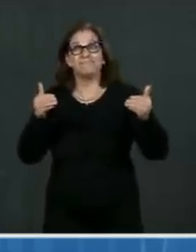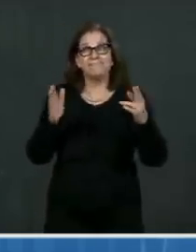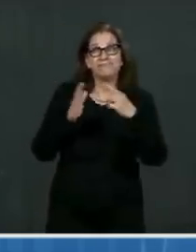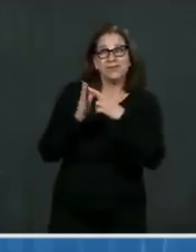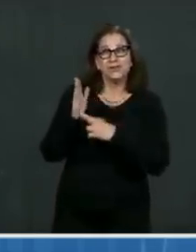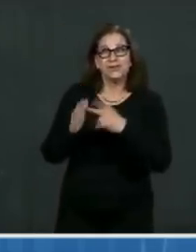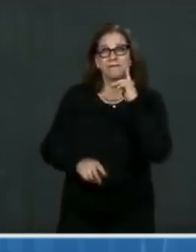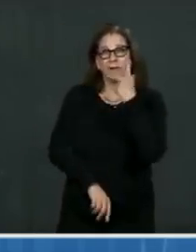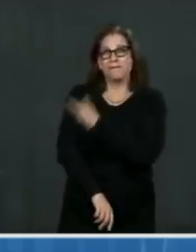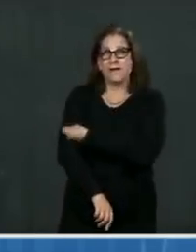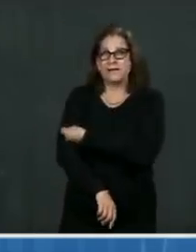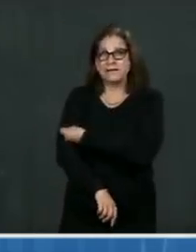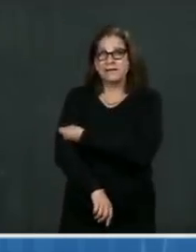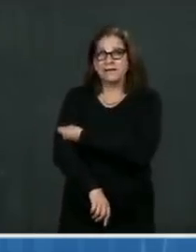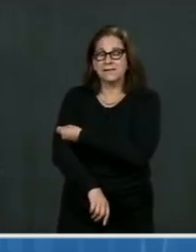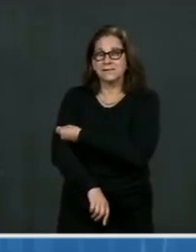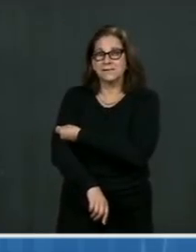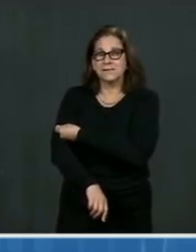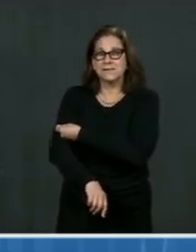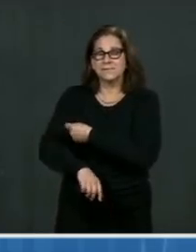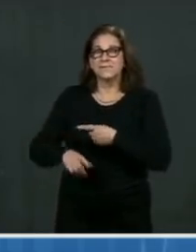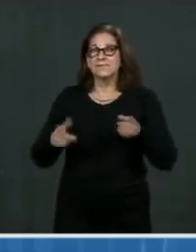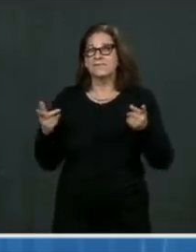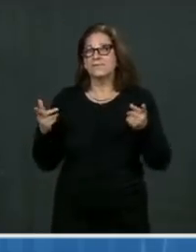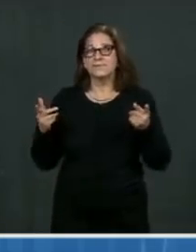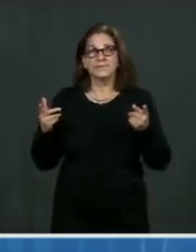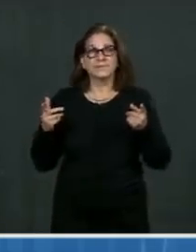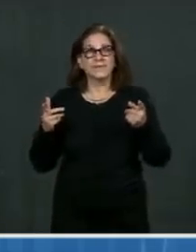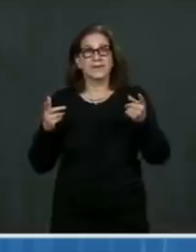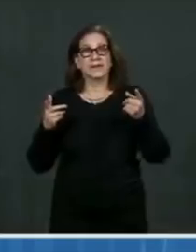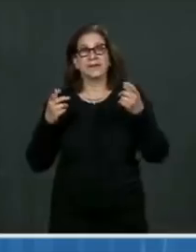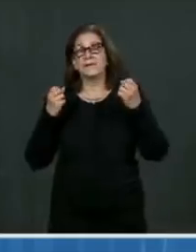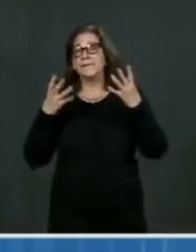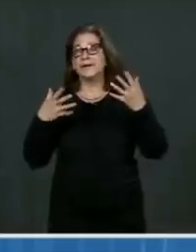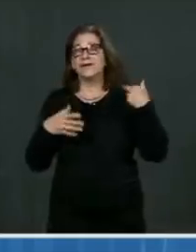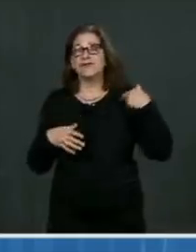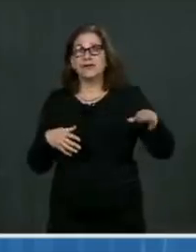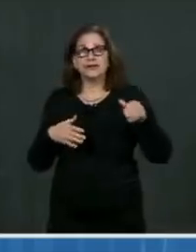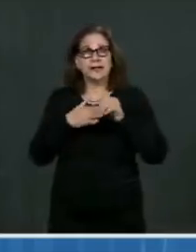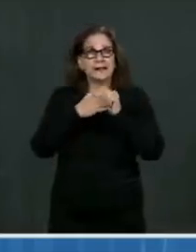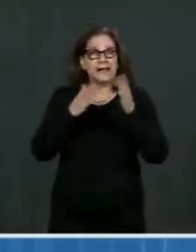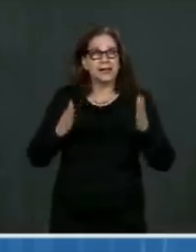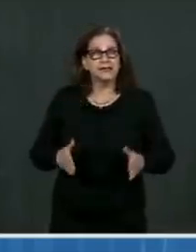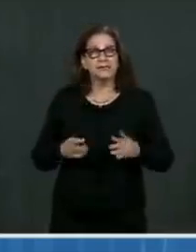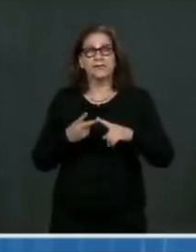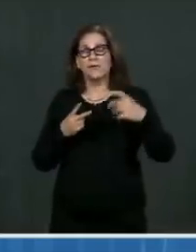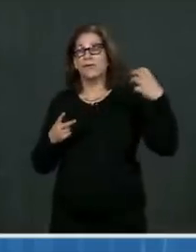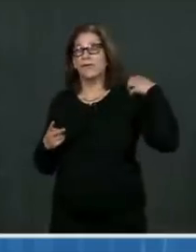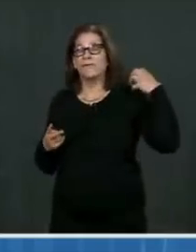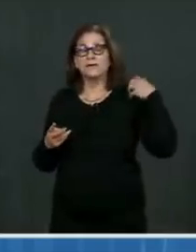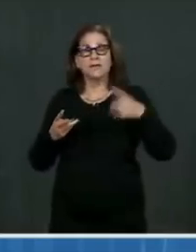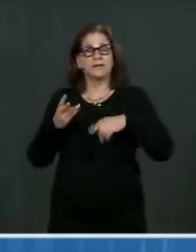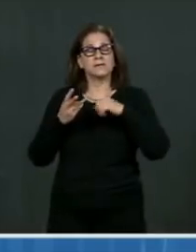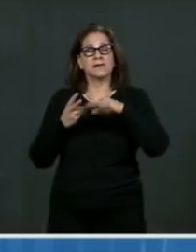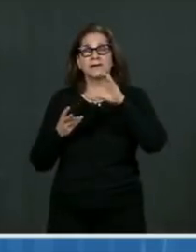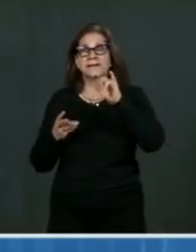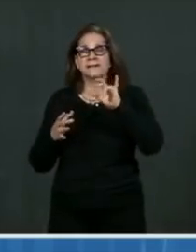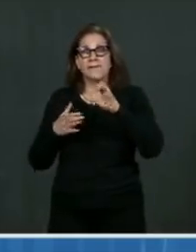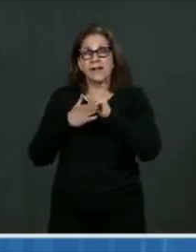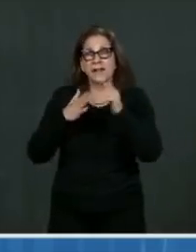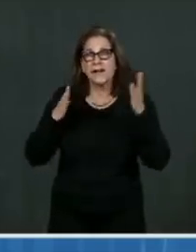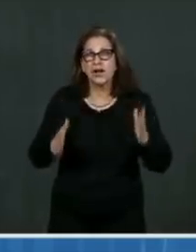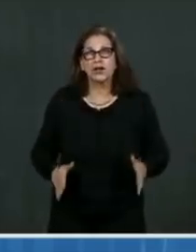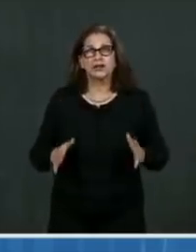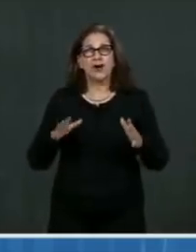our faith-based communities, our civic leaders, and our other influencers in communities across the nation. And I'm calling on